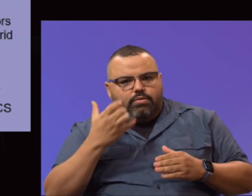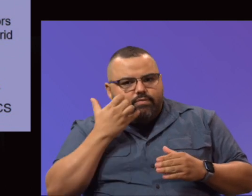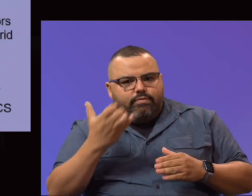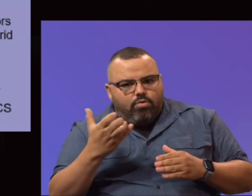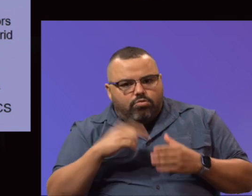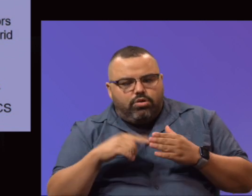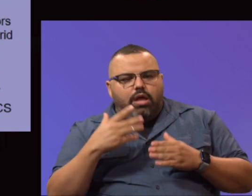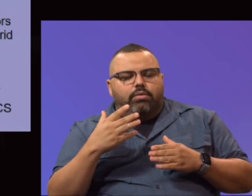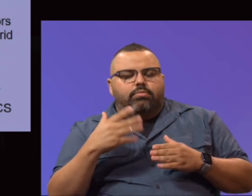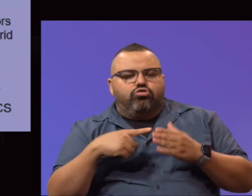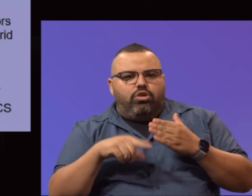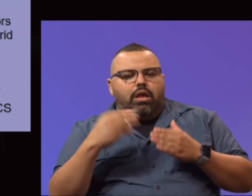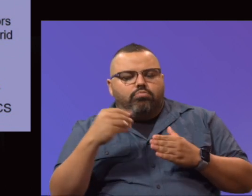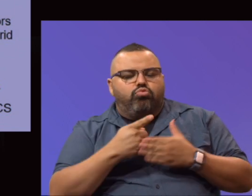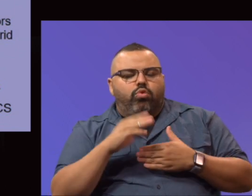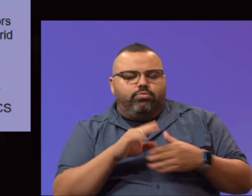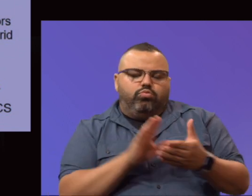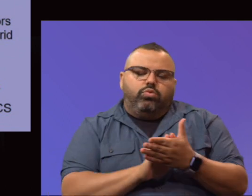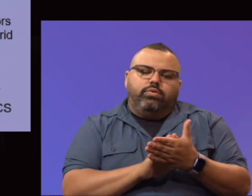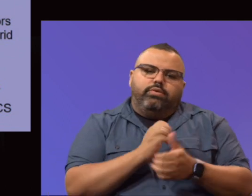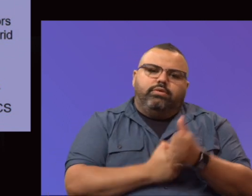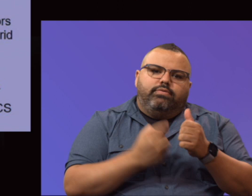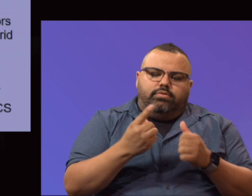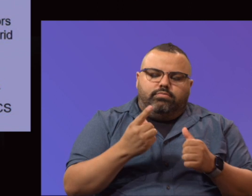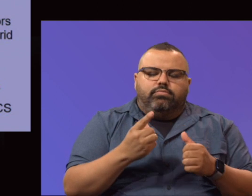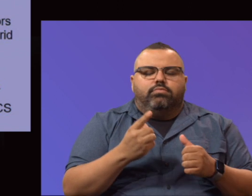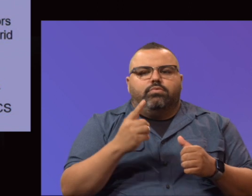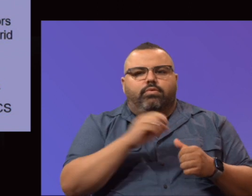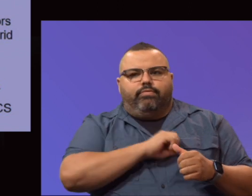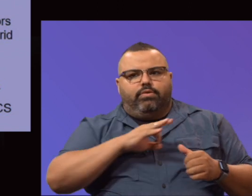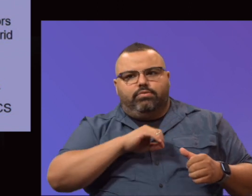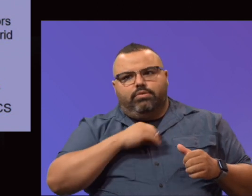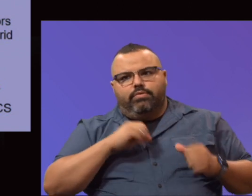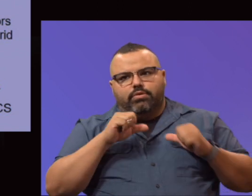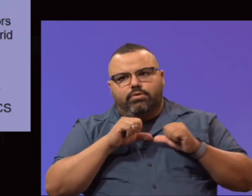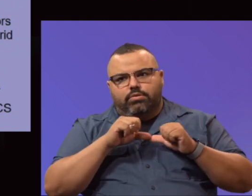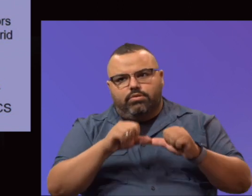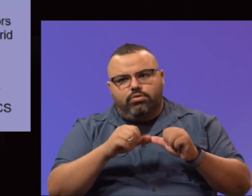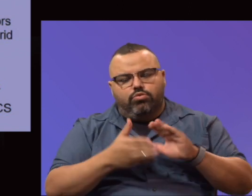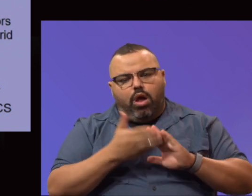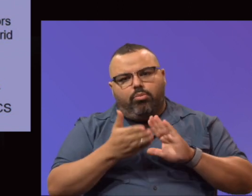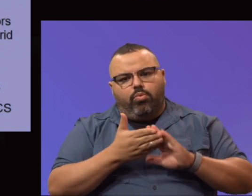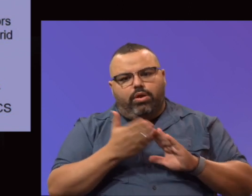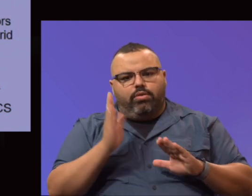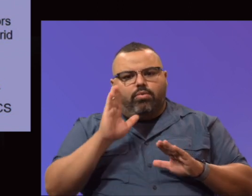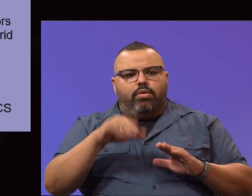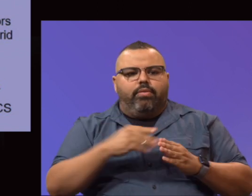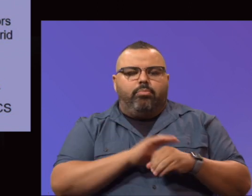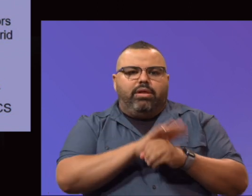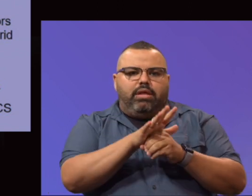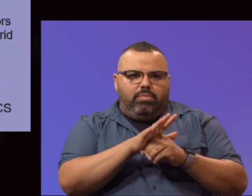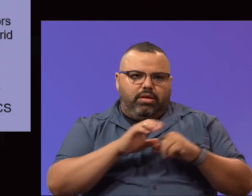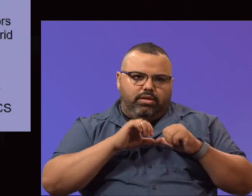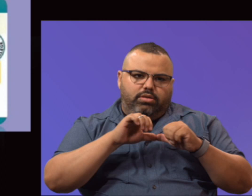kudos to each of you for making sure that our faculty, staff, and students could continue to operate throughout the pandemic and are continuing to move forward throughout